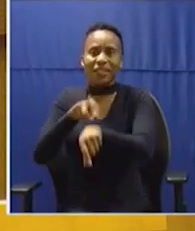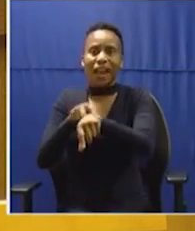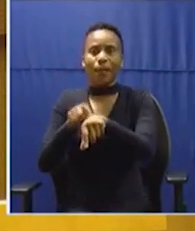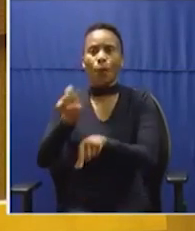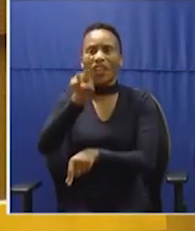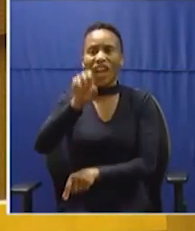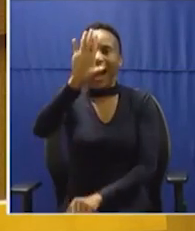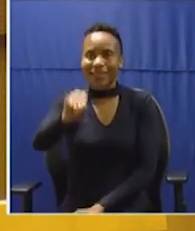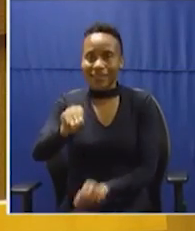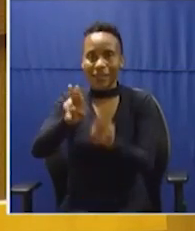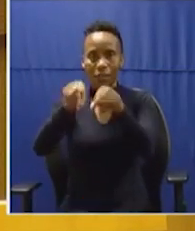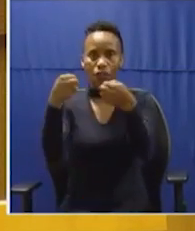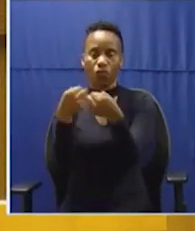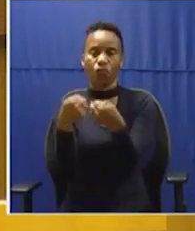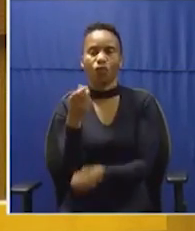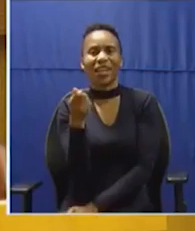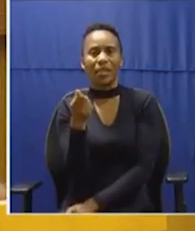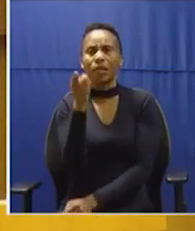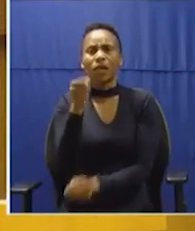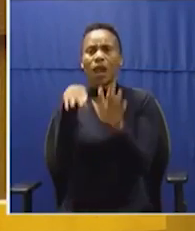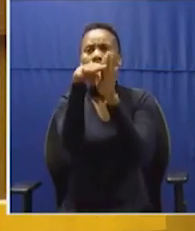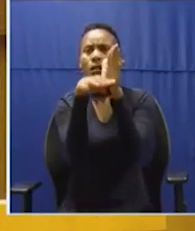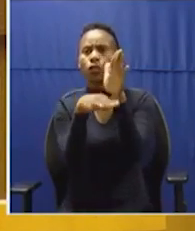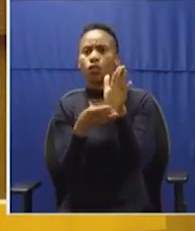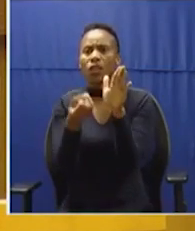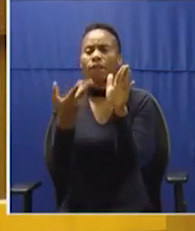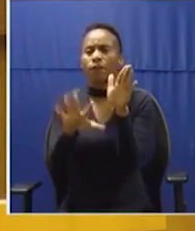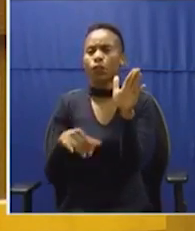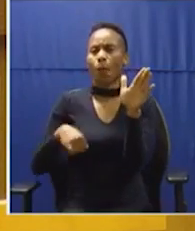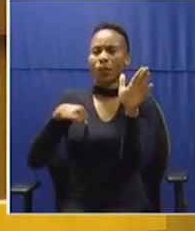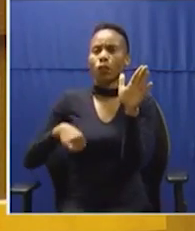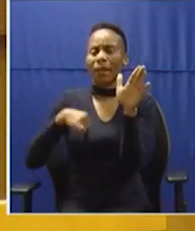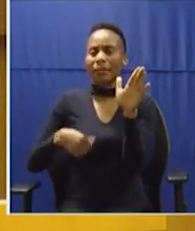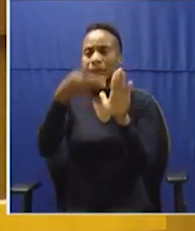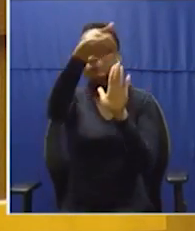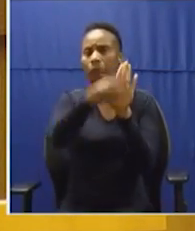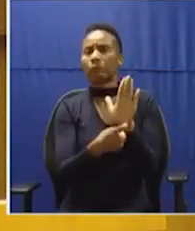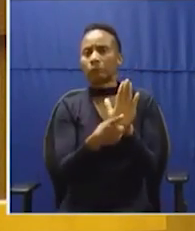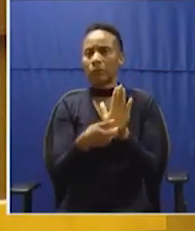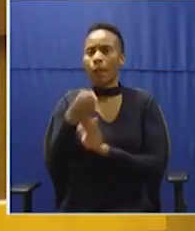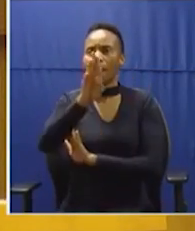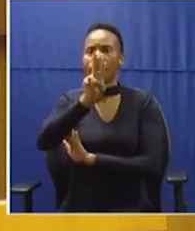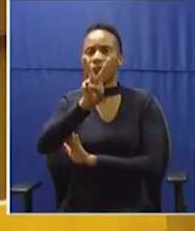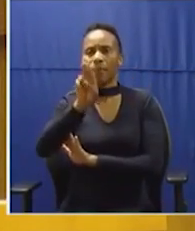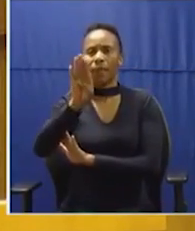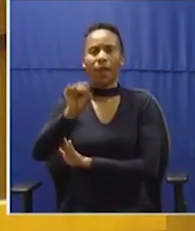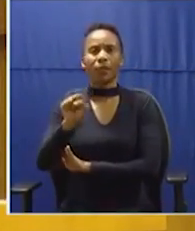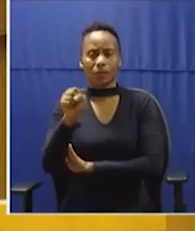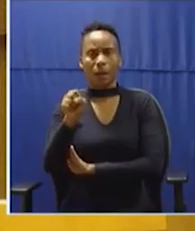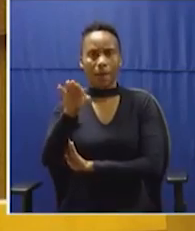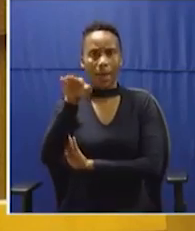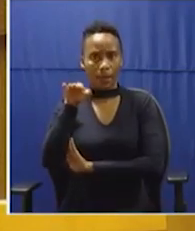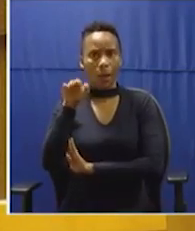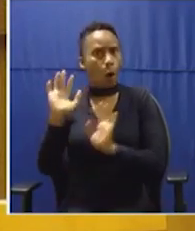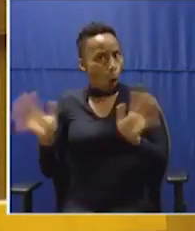Treasury, they just gave the list of municipalities that were exposed to VBS Mutual Bank. And not only